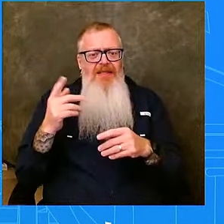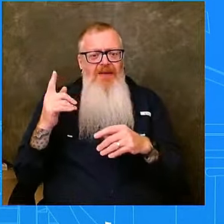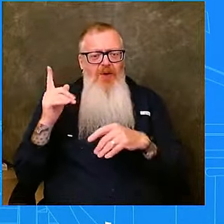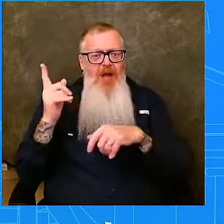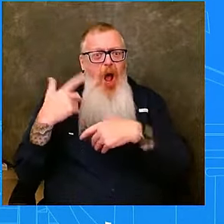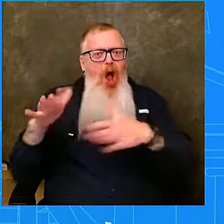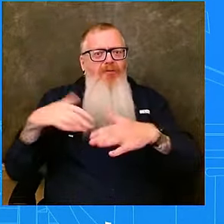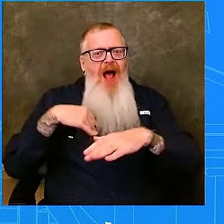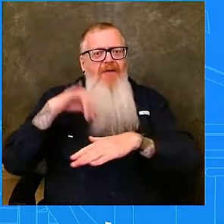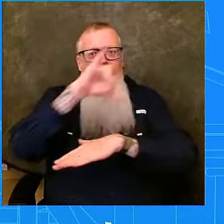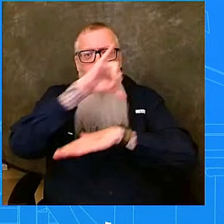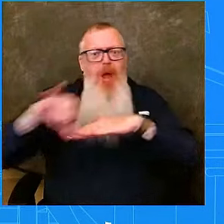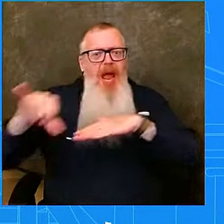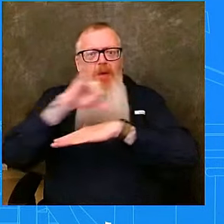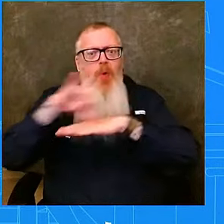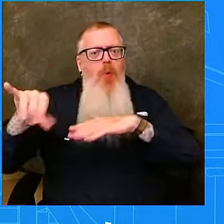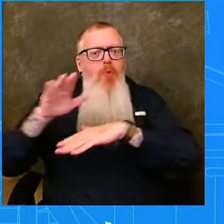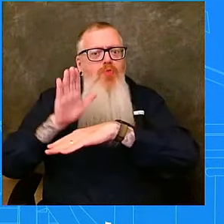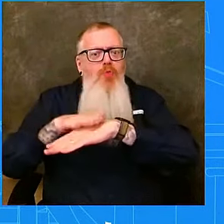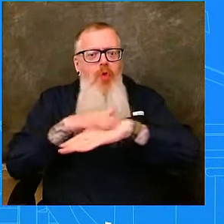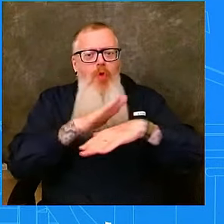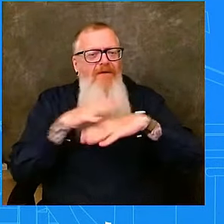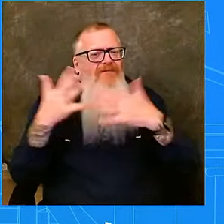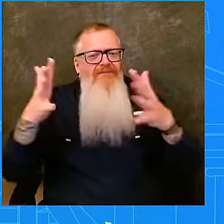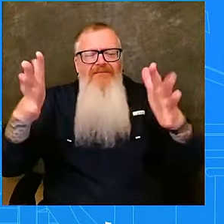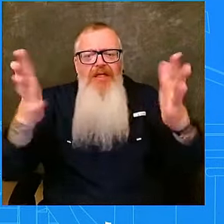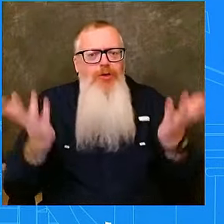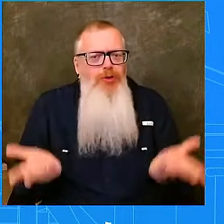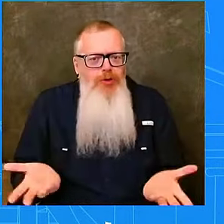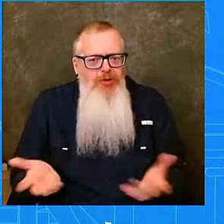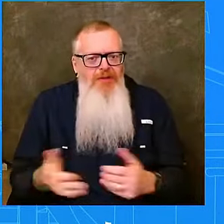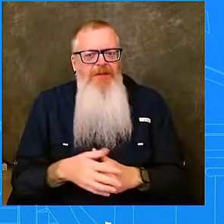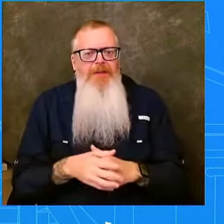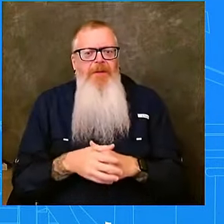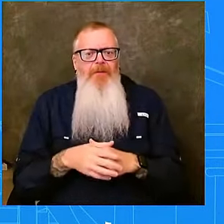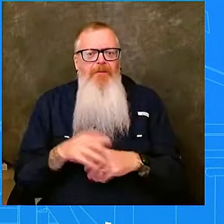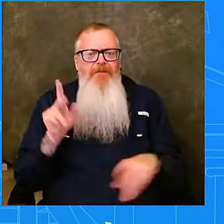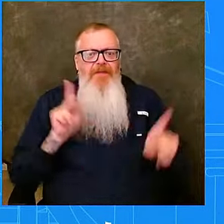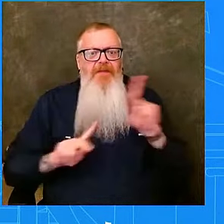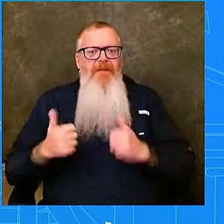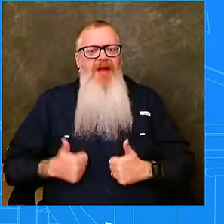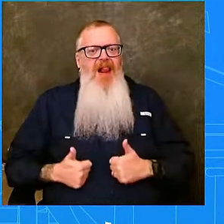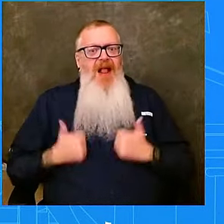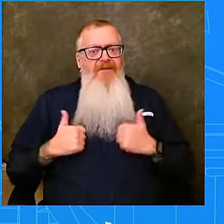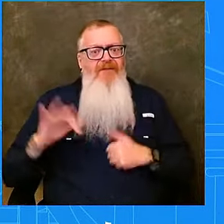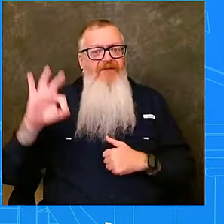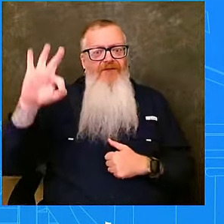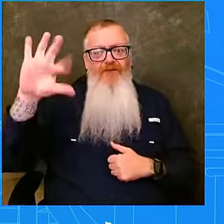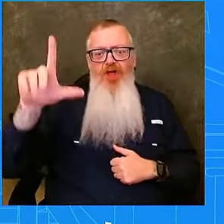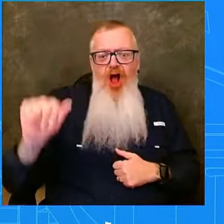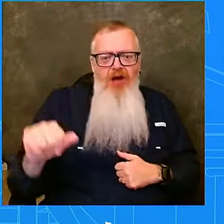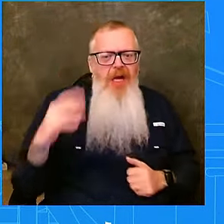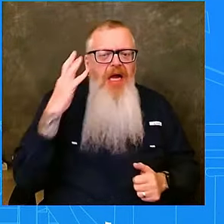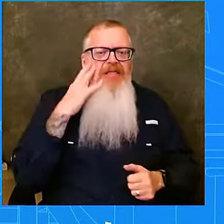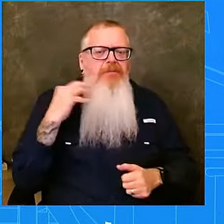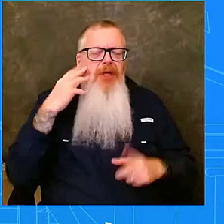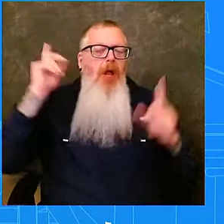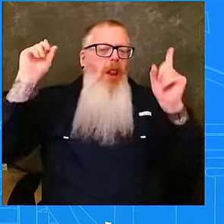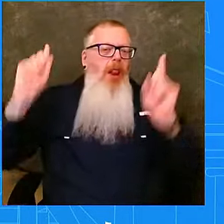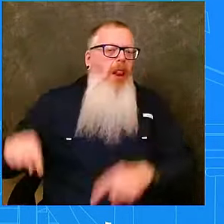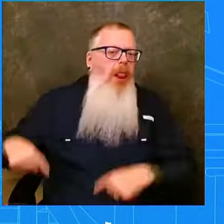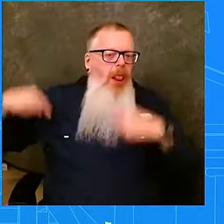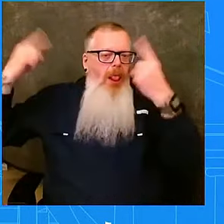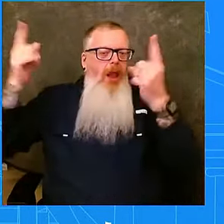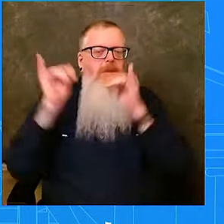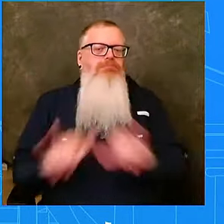My heart goes out to all of the Floridians who have been in the path of many storms. They have had impacts from Hurricane Ian,